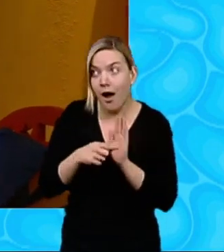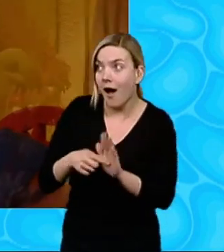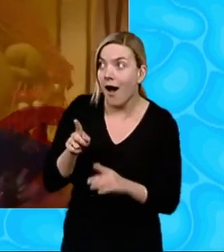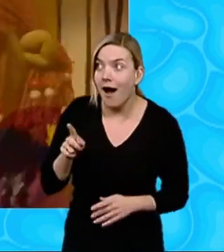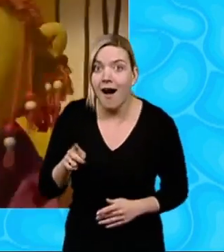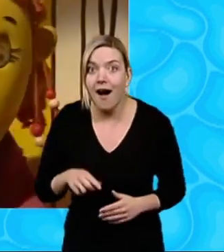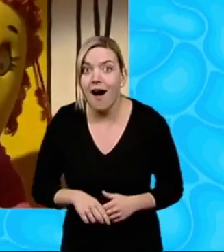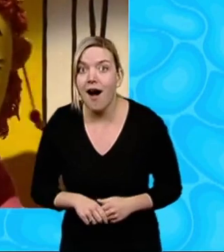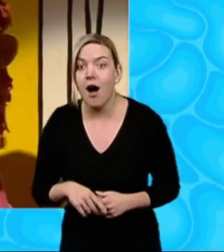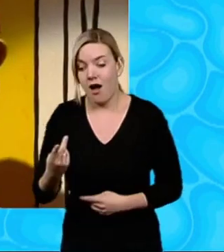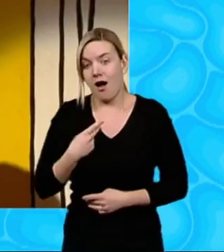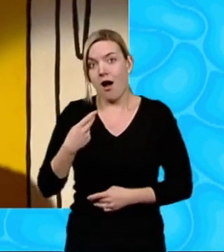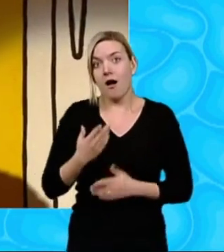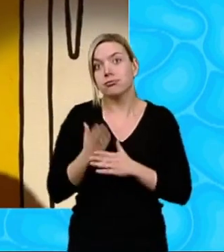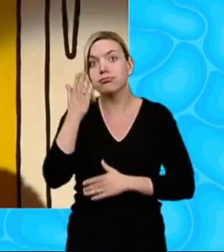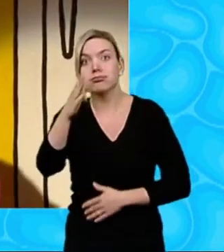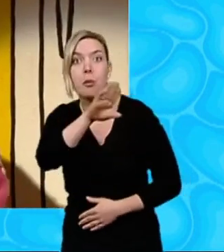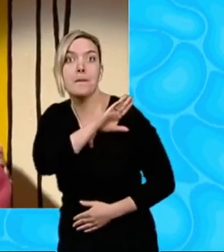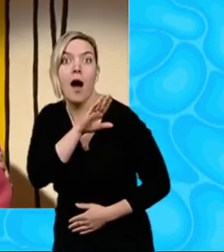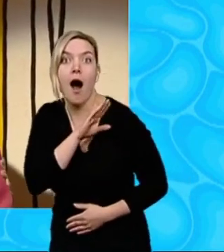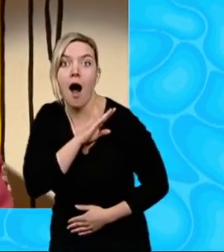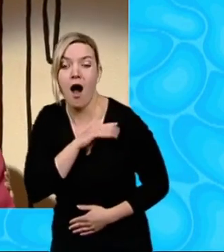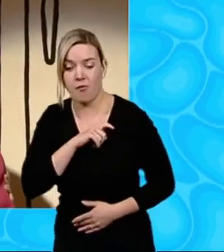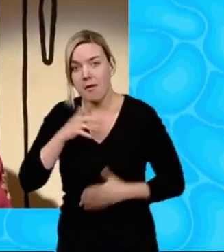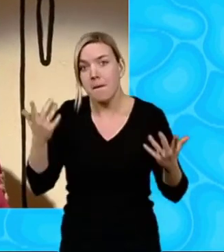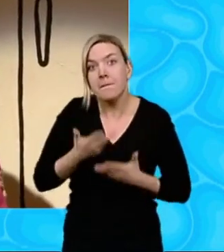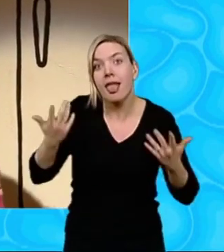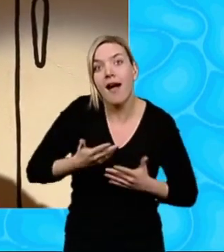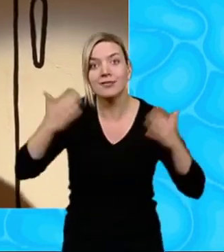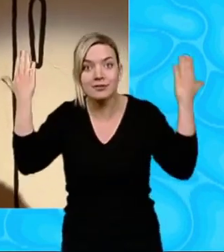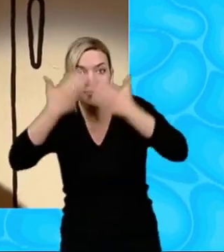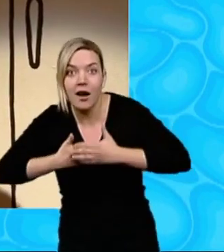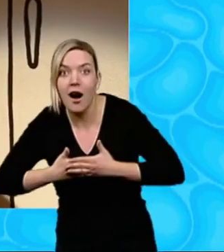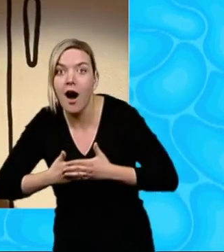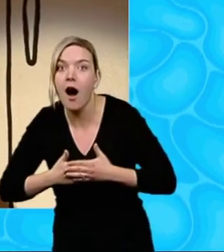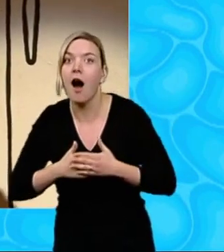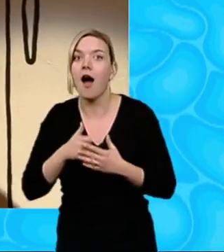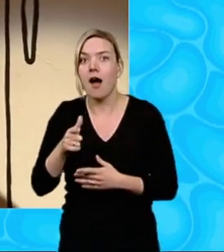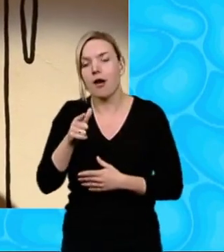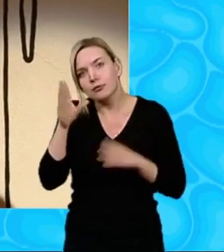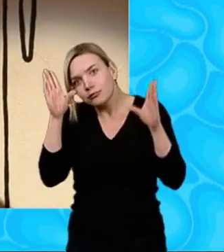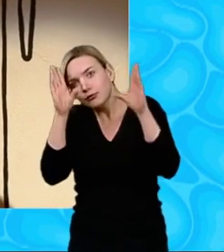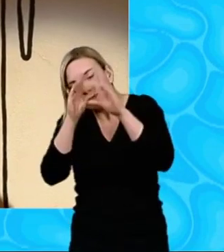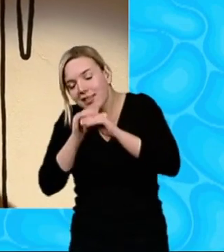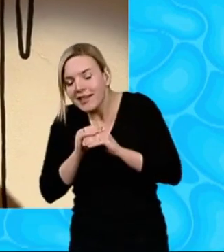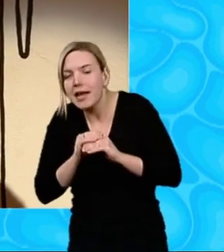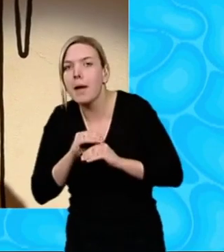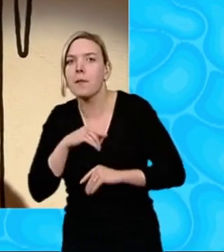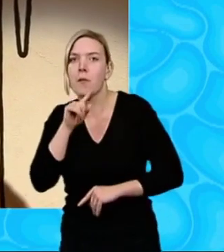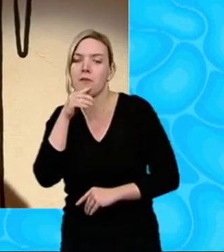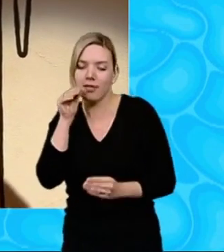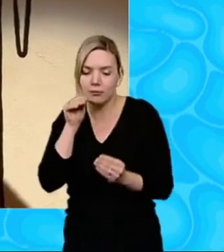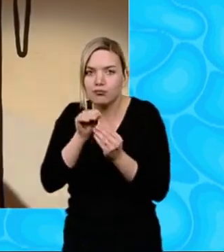We'll go to the park We'll play until it's dark Go to sleep I'll kiss your